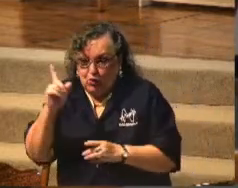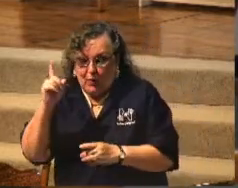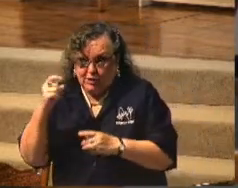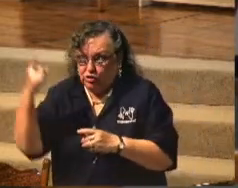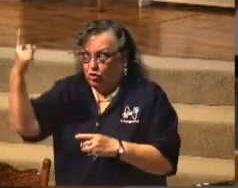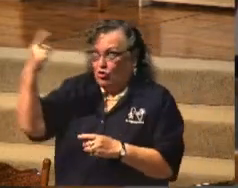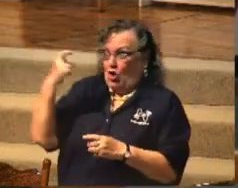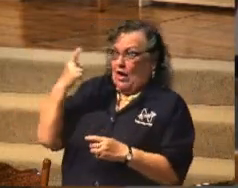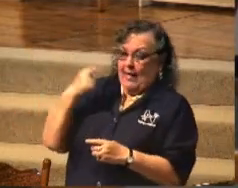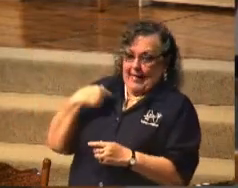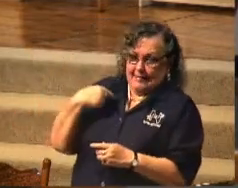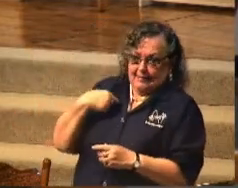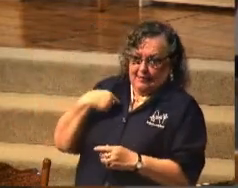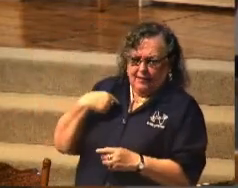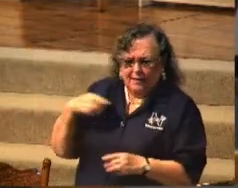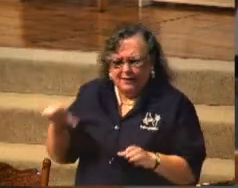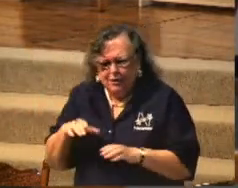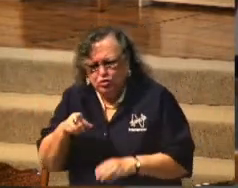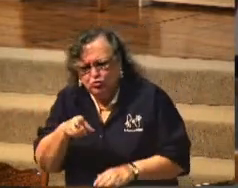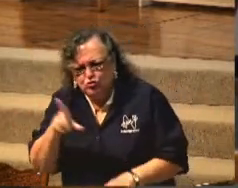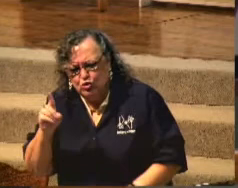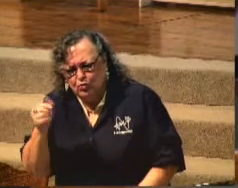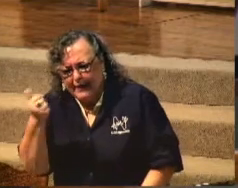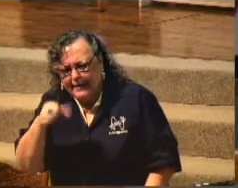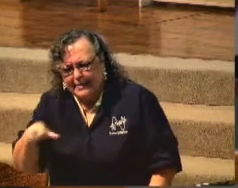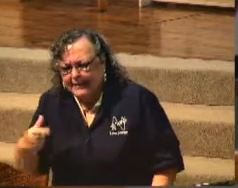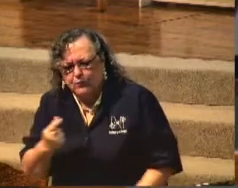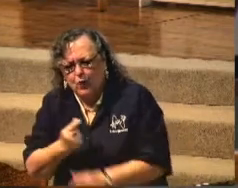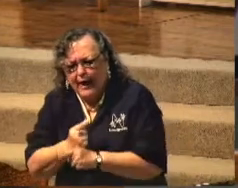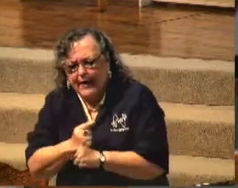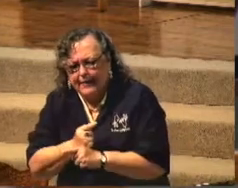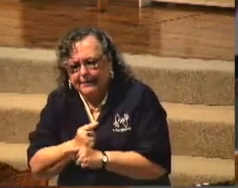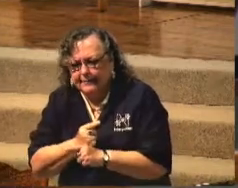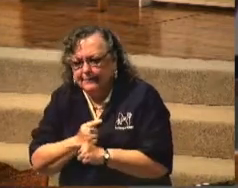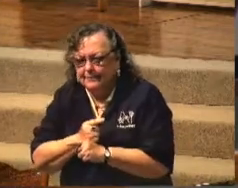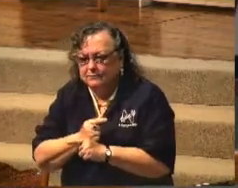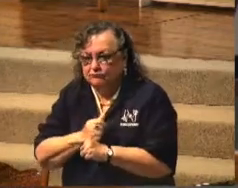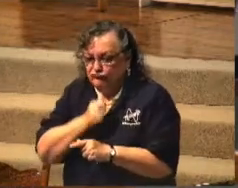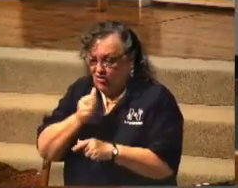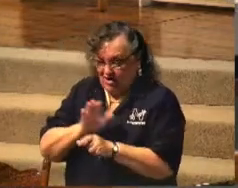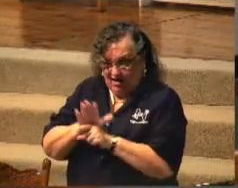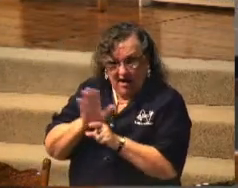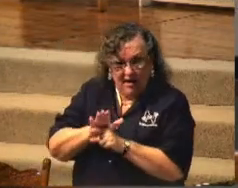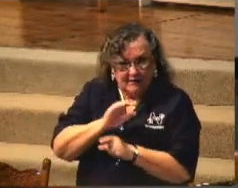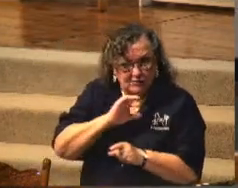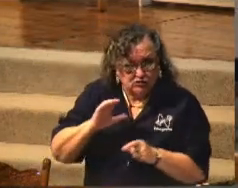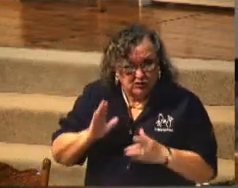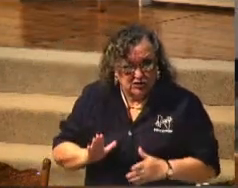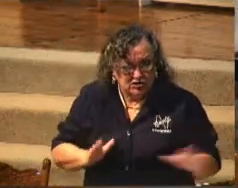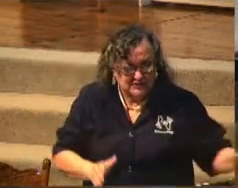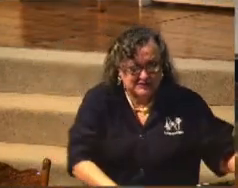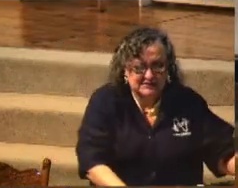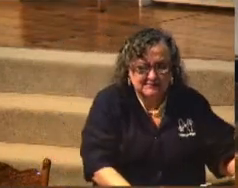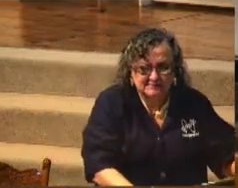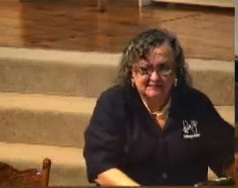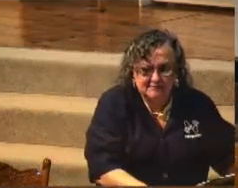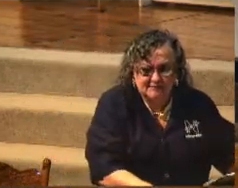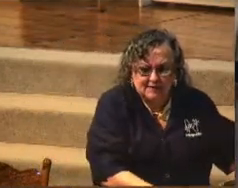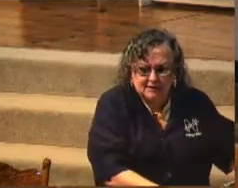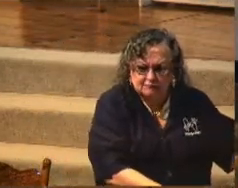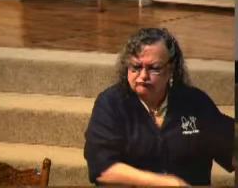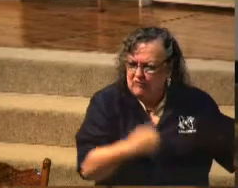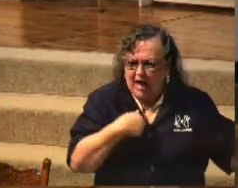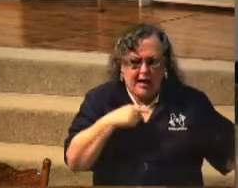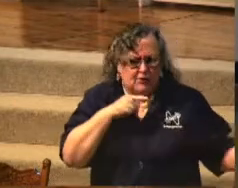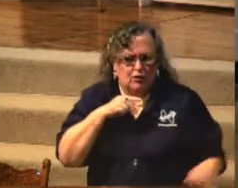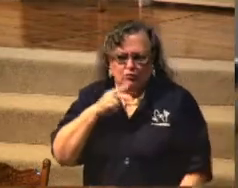do anything right? It's not enough for us as Christians to be able to say, I don't smoke and